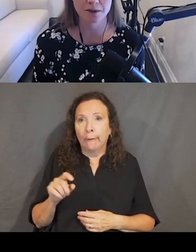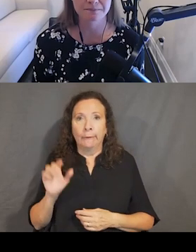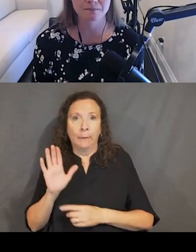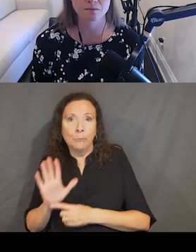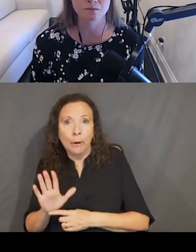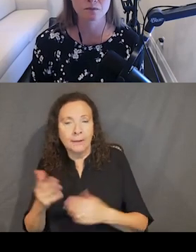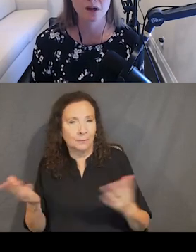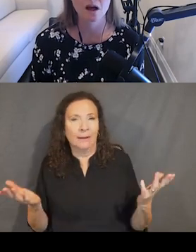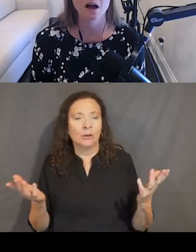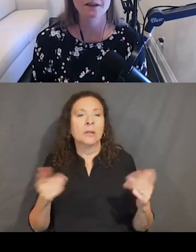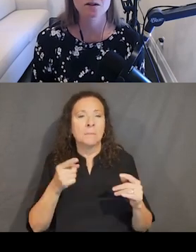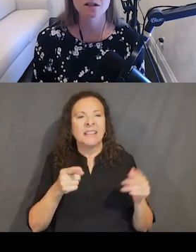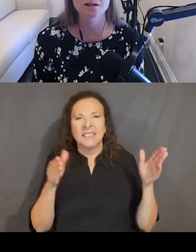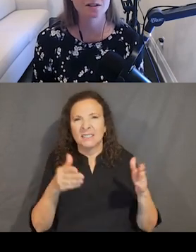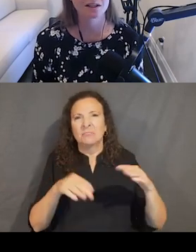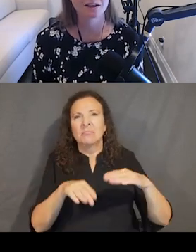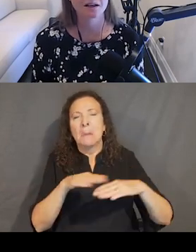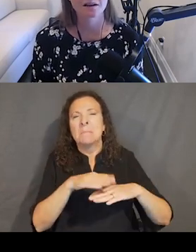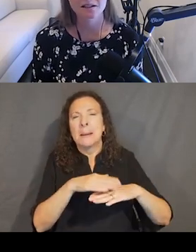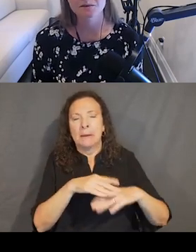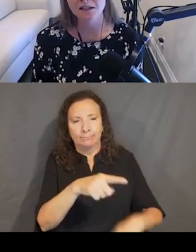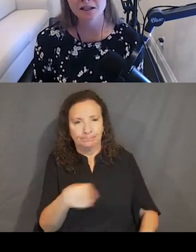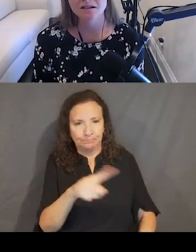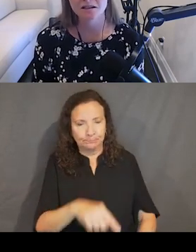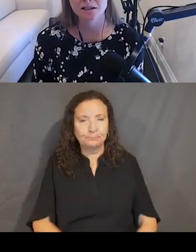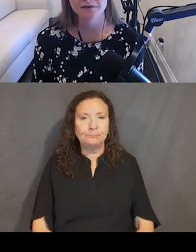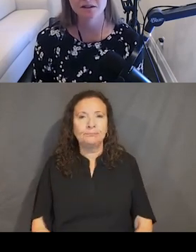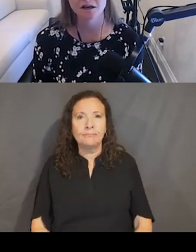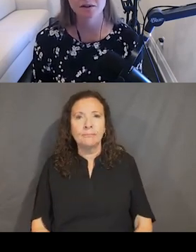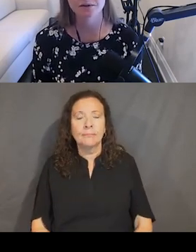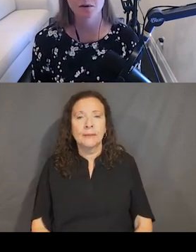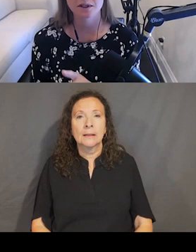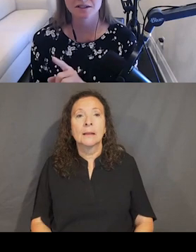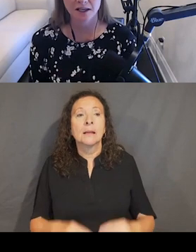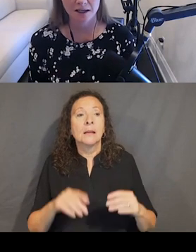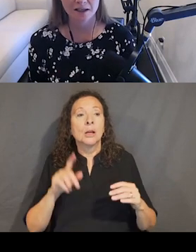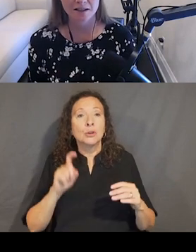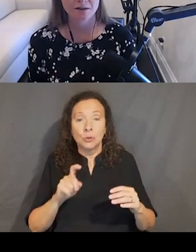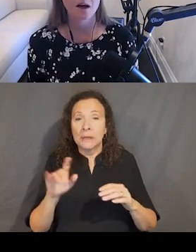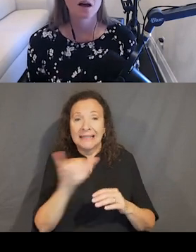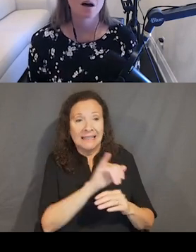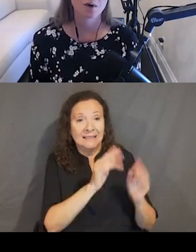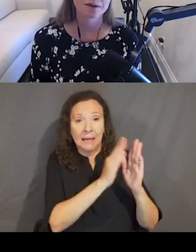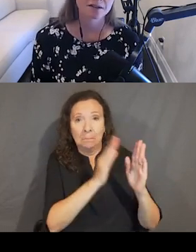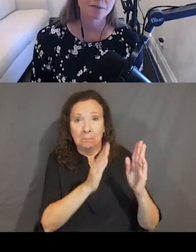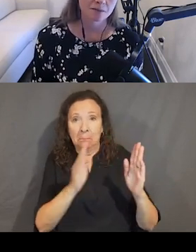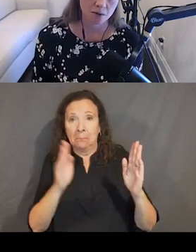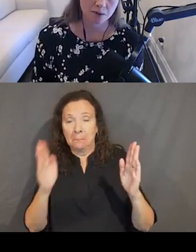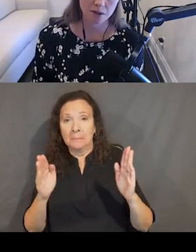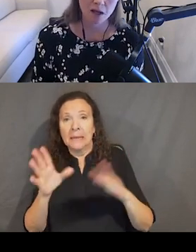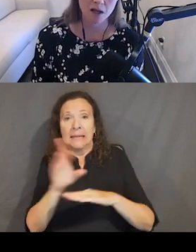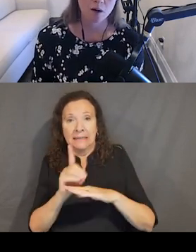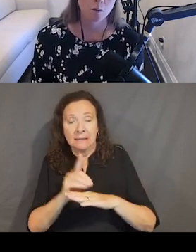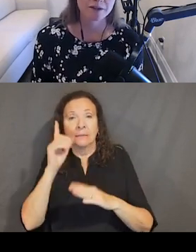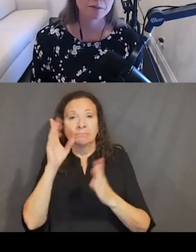standpoint. I think you should also design the same states, default, hover, focus, and inactive on both desktop and